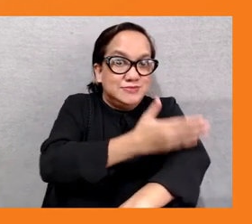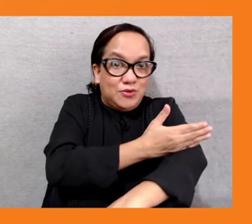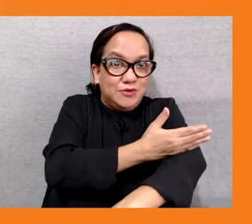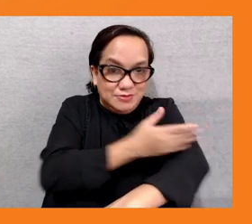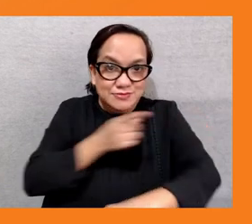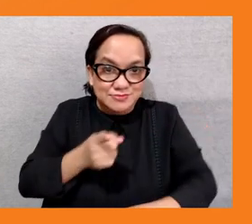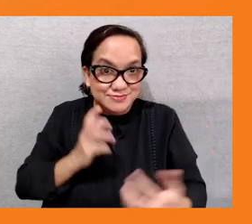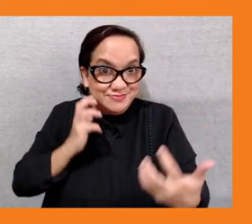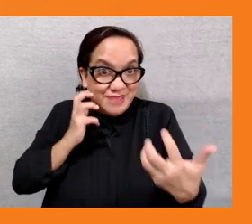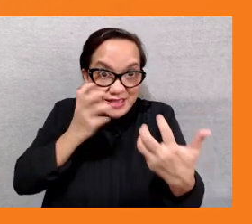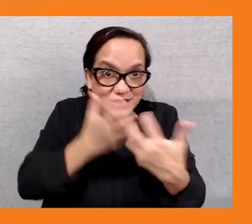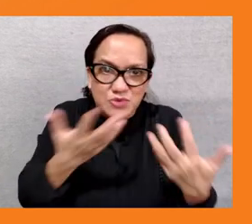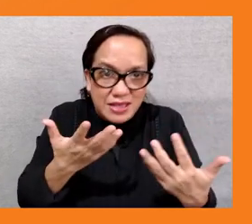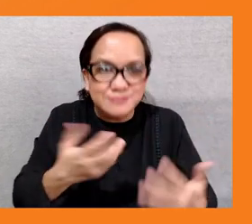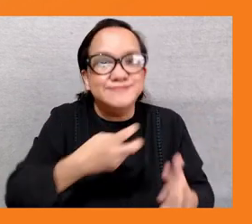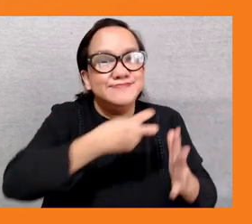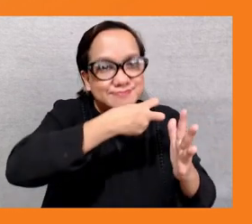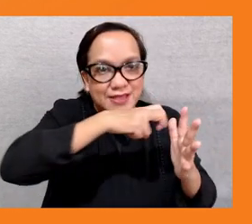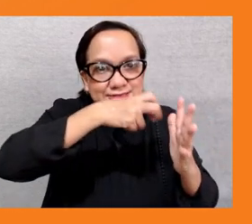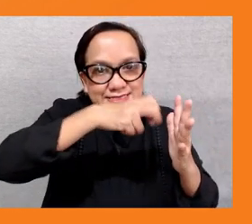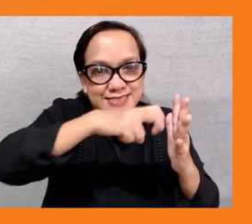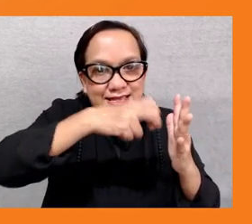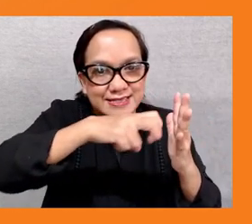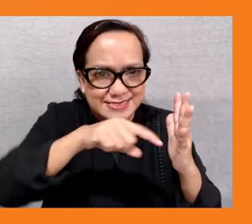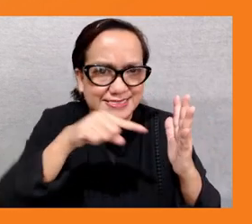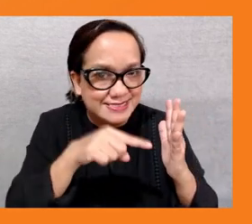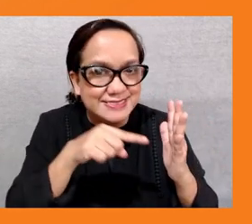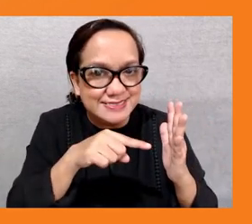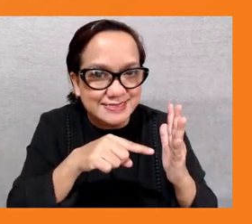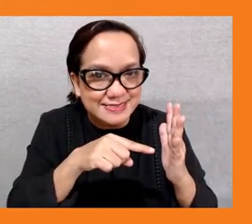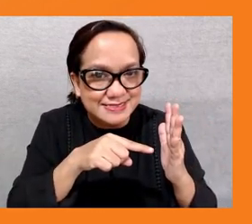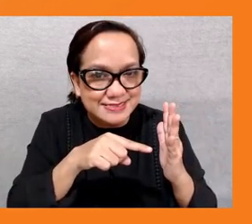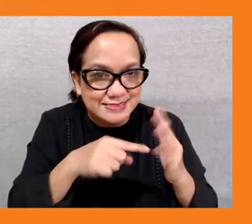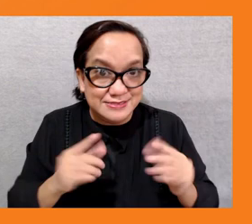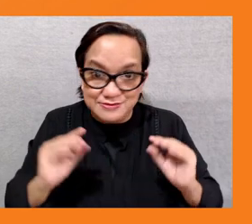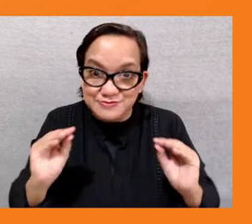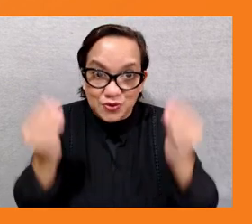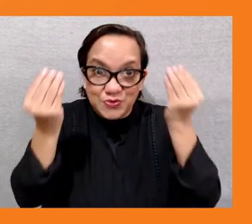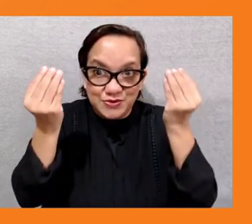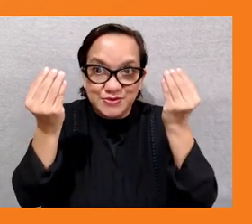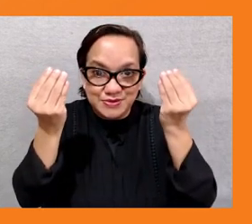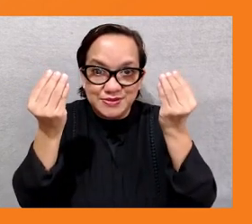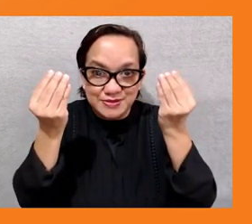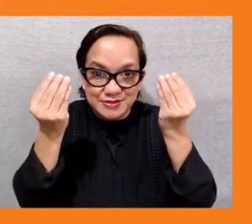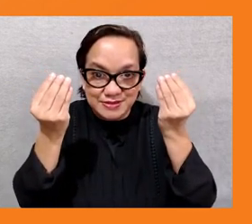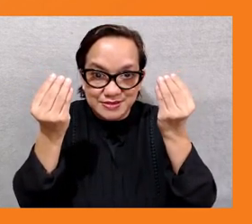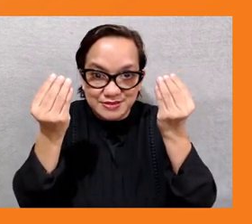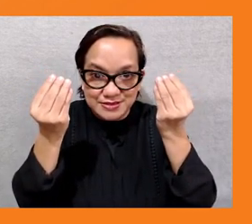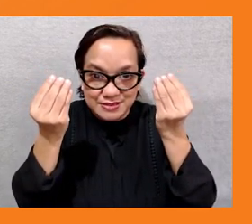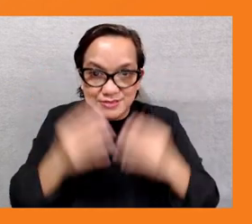projects and lastly just to talk on the second part of your question in terms of asia and pacific